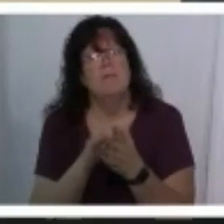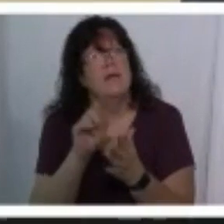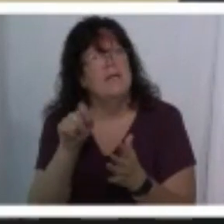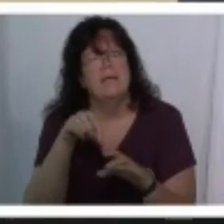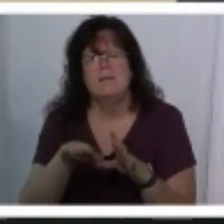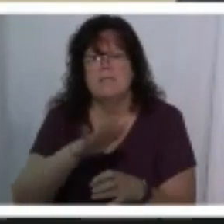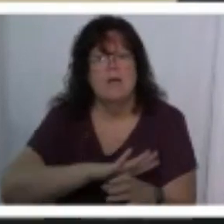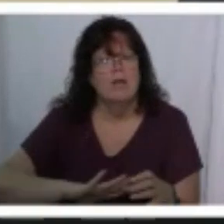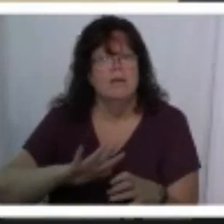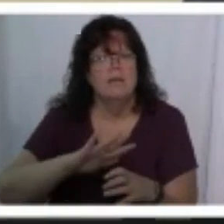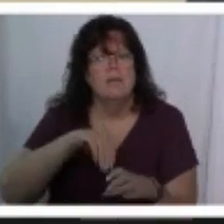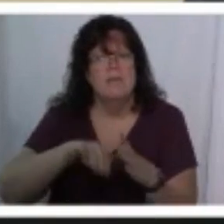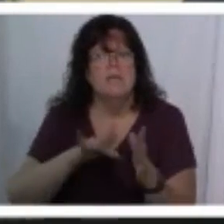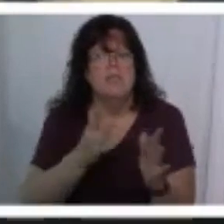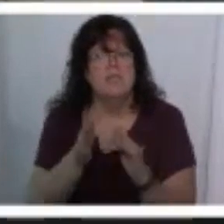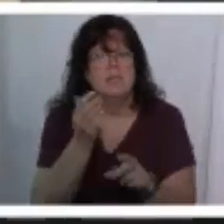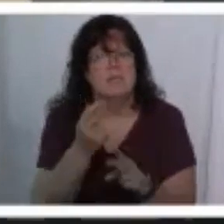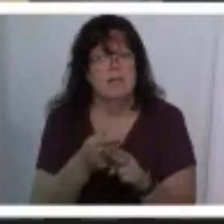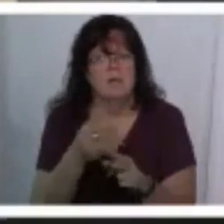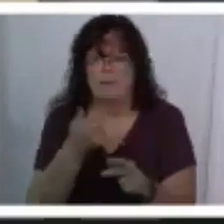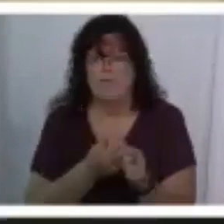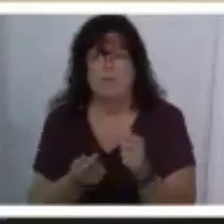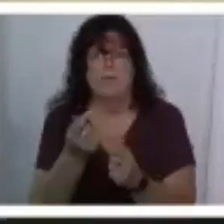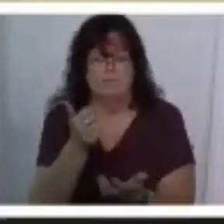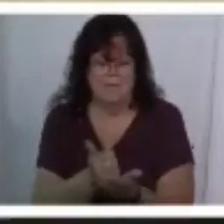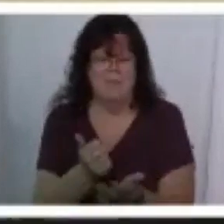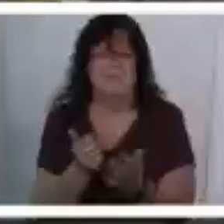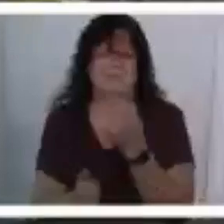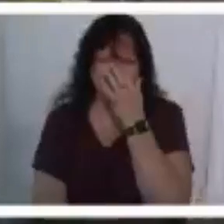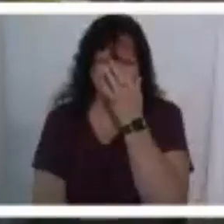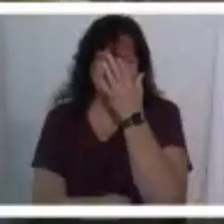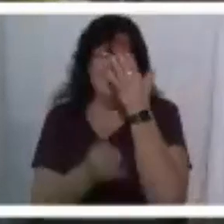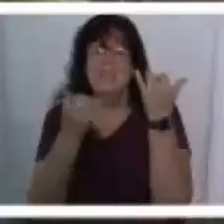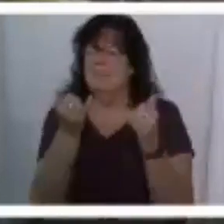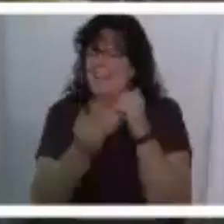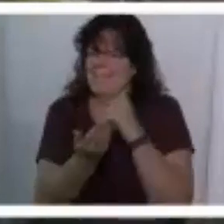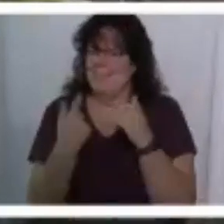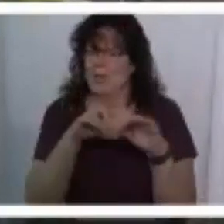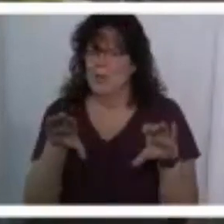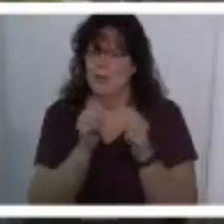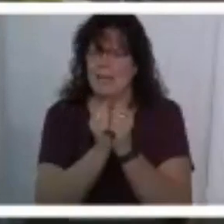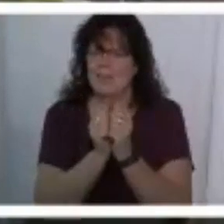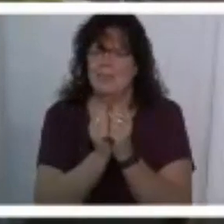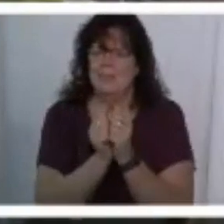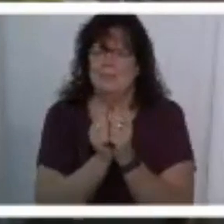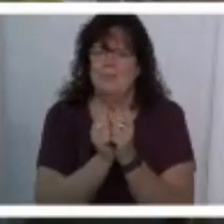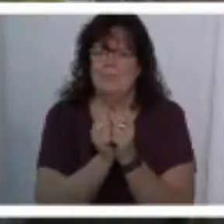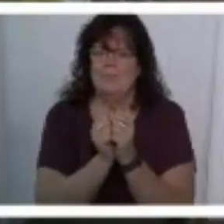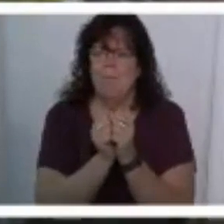it in this area in jesus name and everybody said amen now one last thing that we're going to do together to get all the stuff